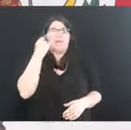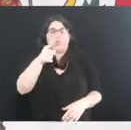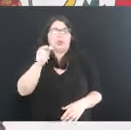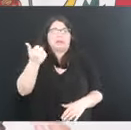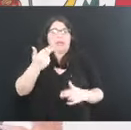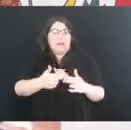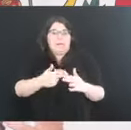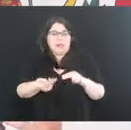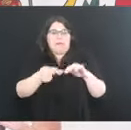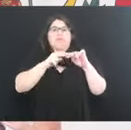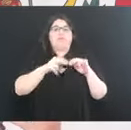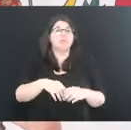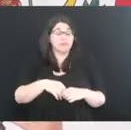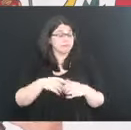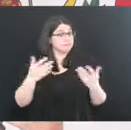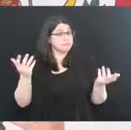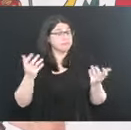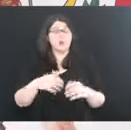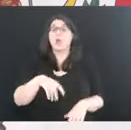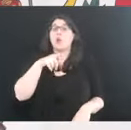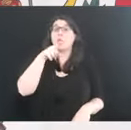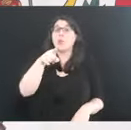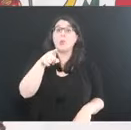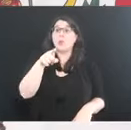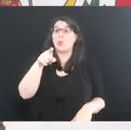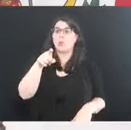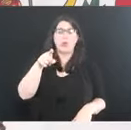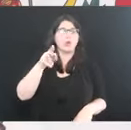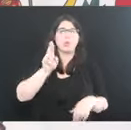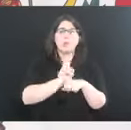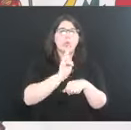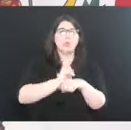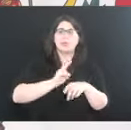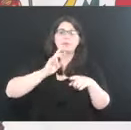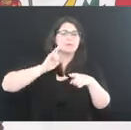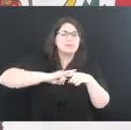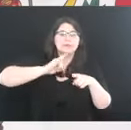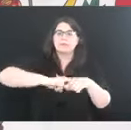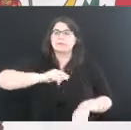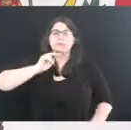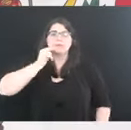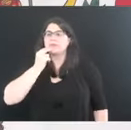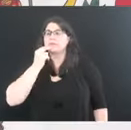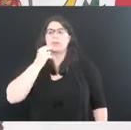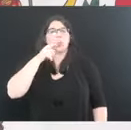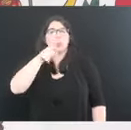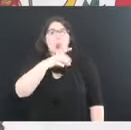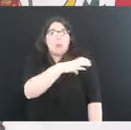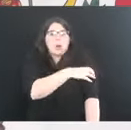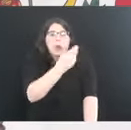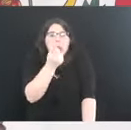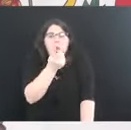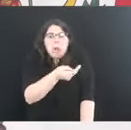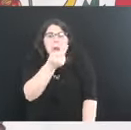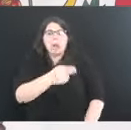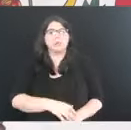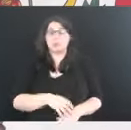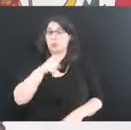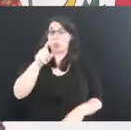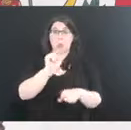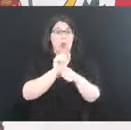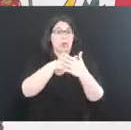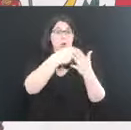if you, if you use tobacco in any way, you've had a little bit of high blood pressure, you're in an office,